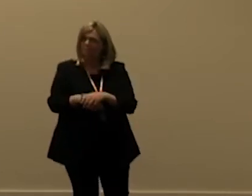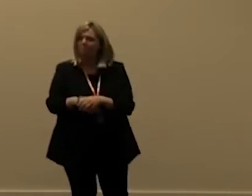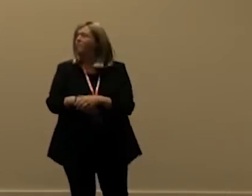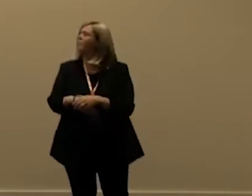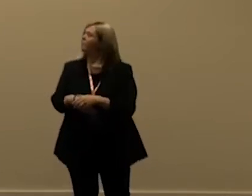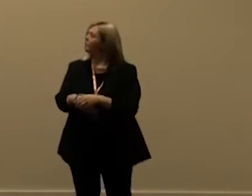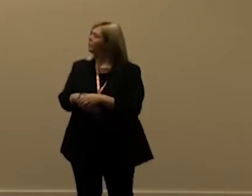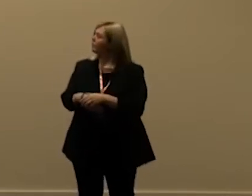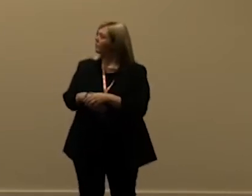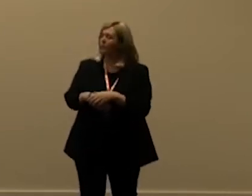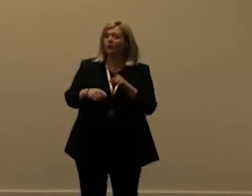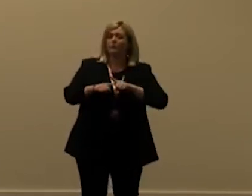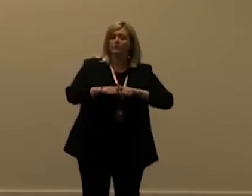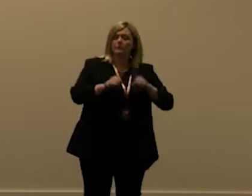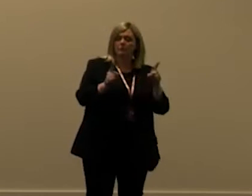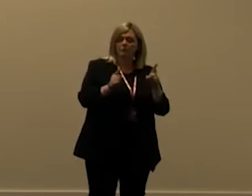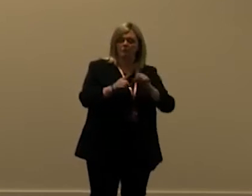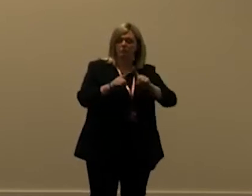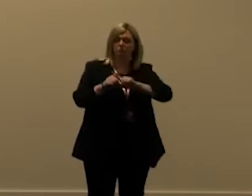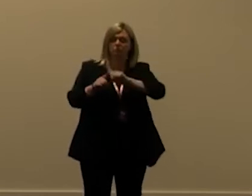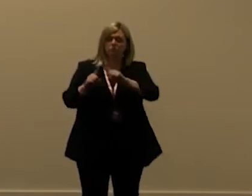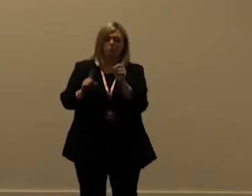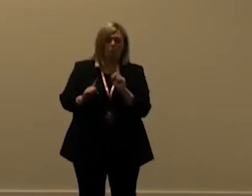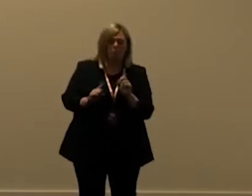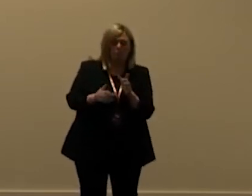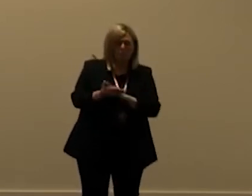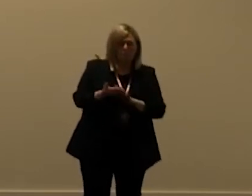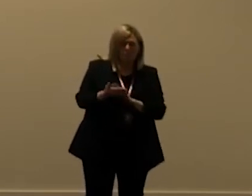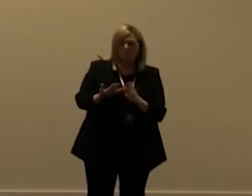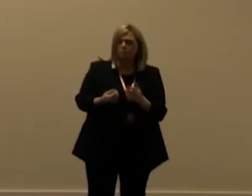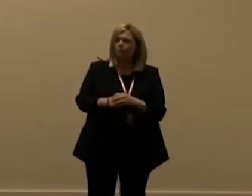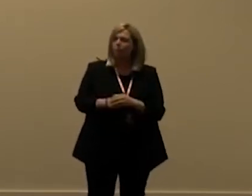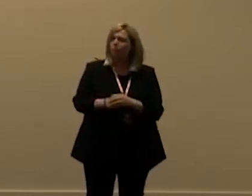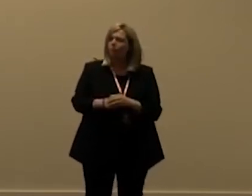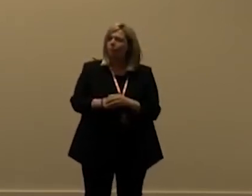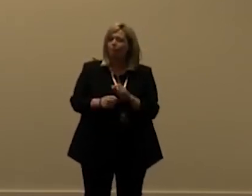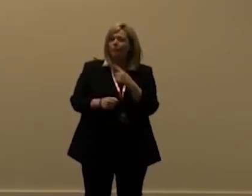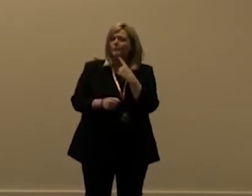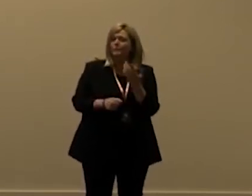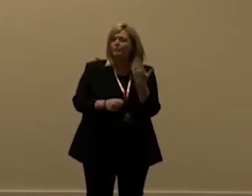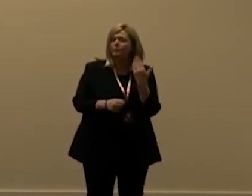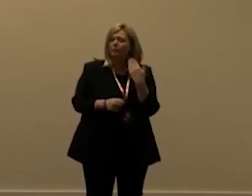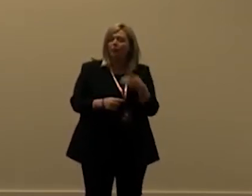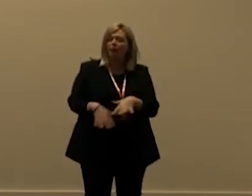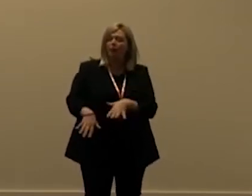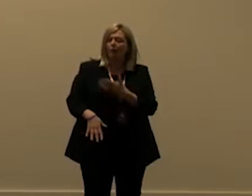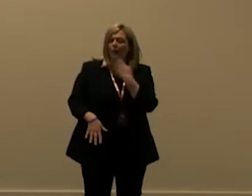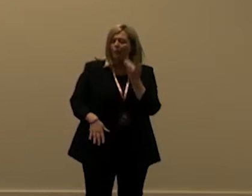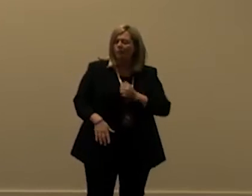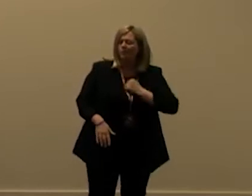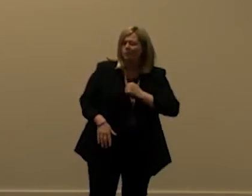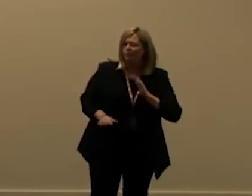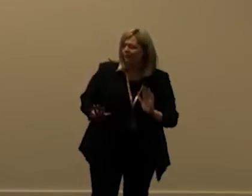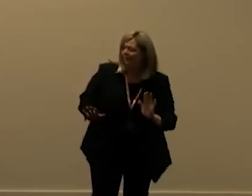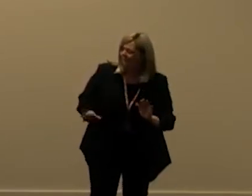about what the difference between between these things are um and as as i mentioned previously i don't have a kilt so there's nothing no